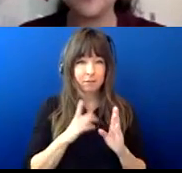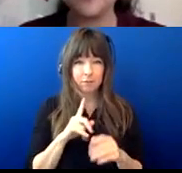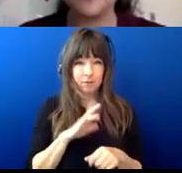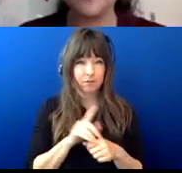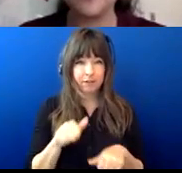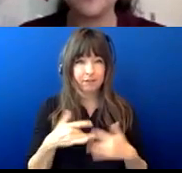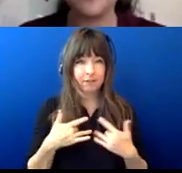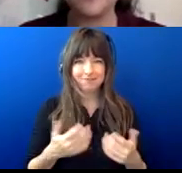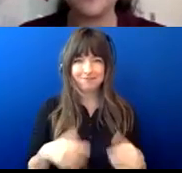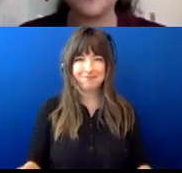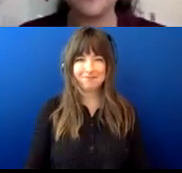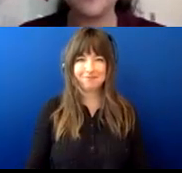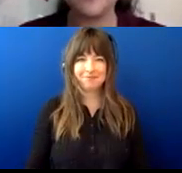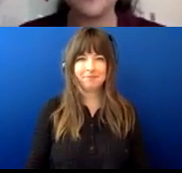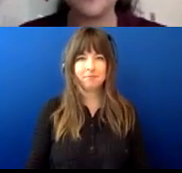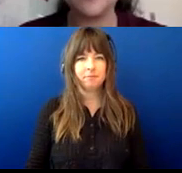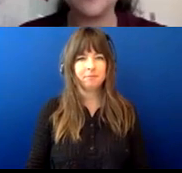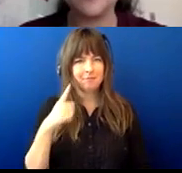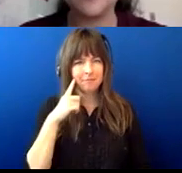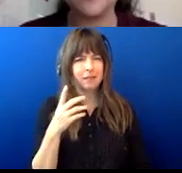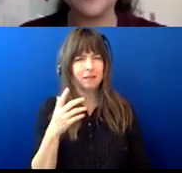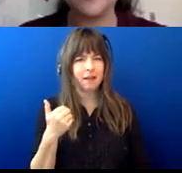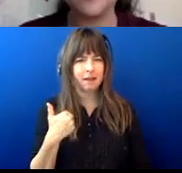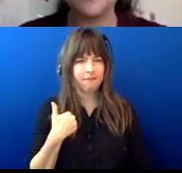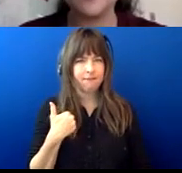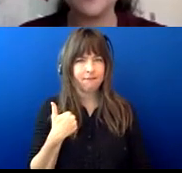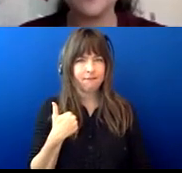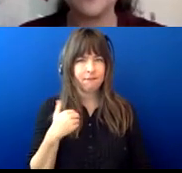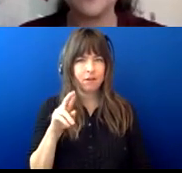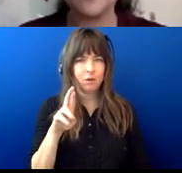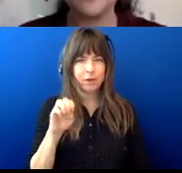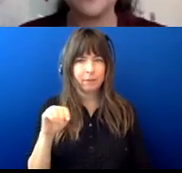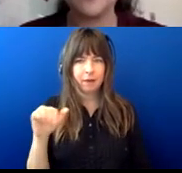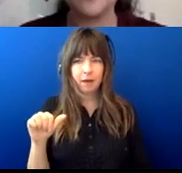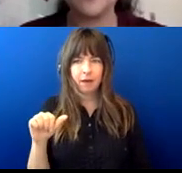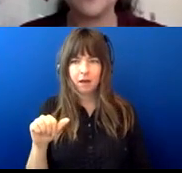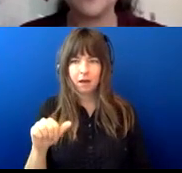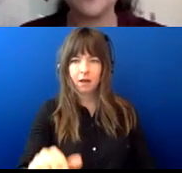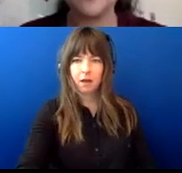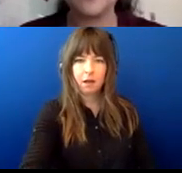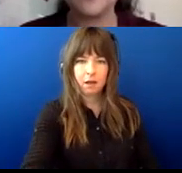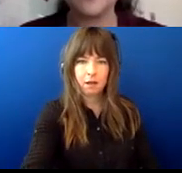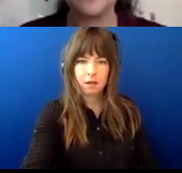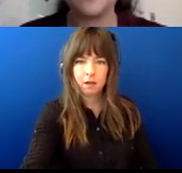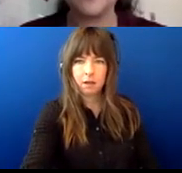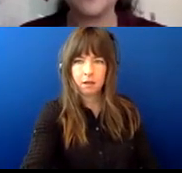this event uh i think we have brema in this event and